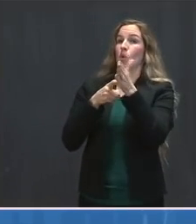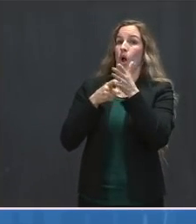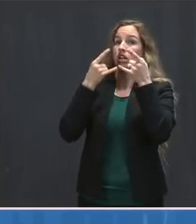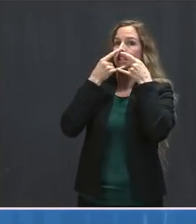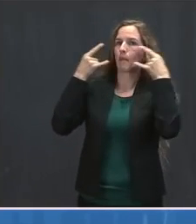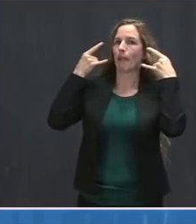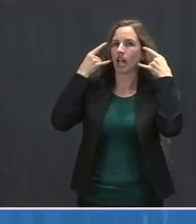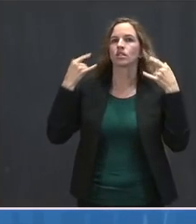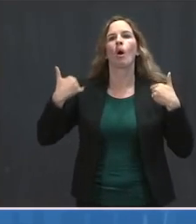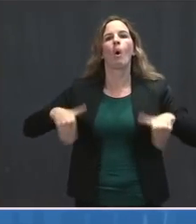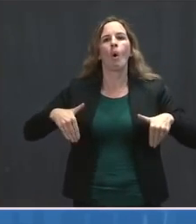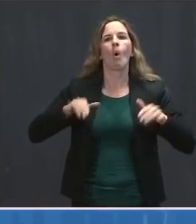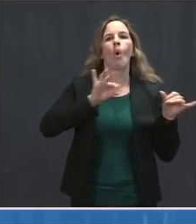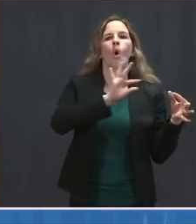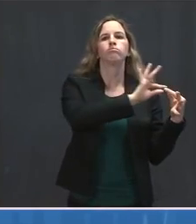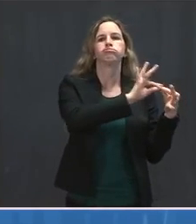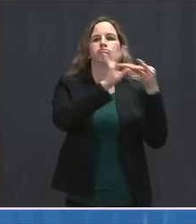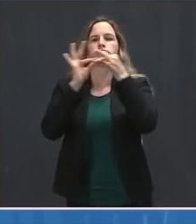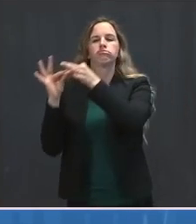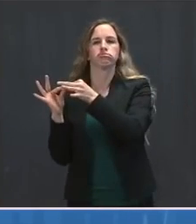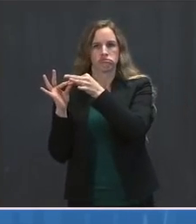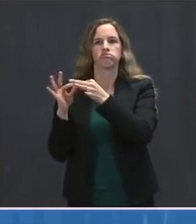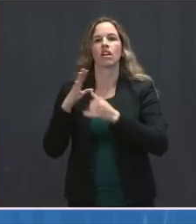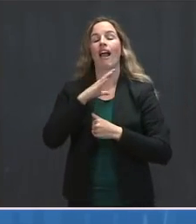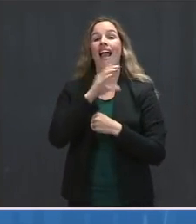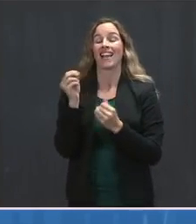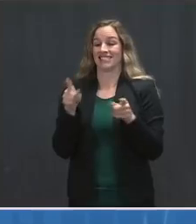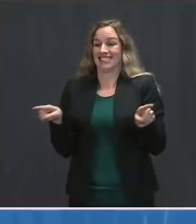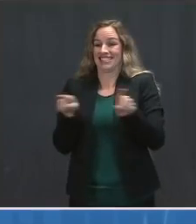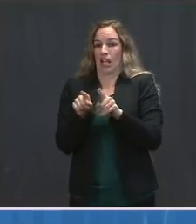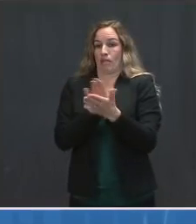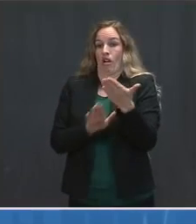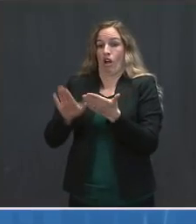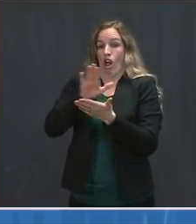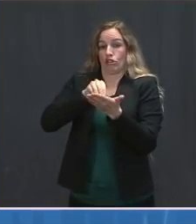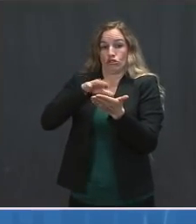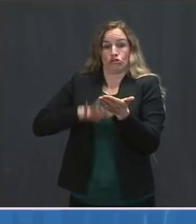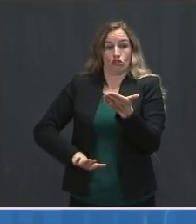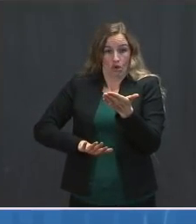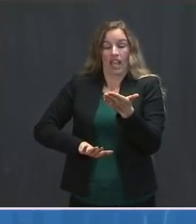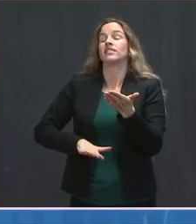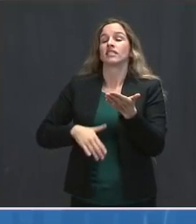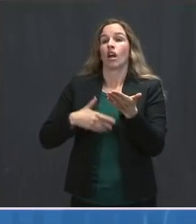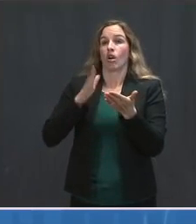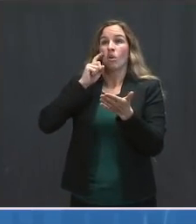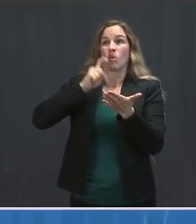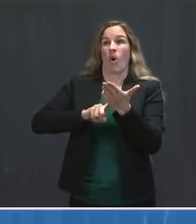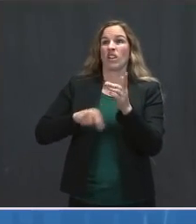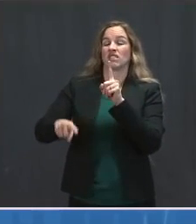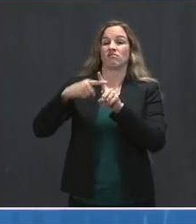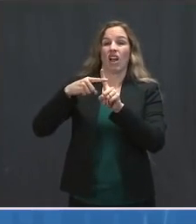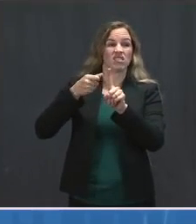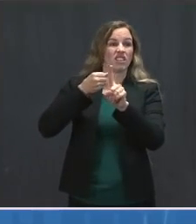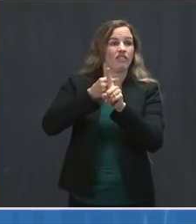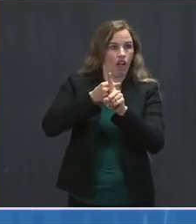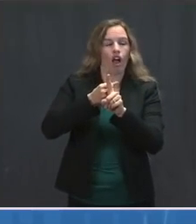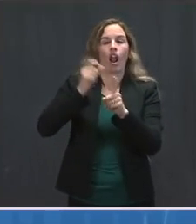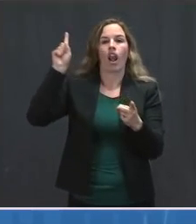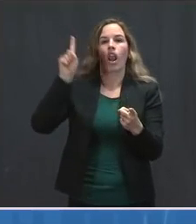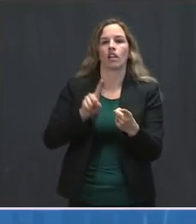detailing face mask use among college students on college campuses with mask mandates. Finally,